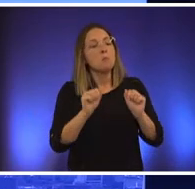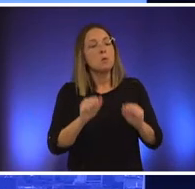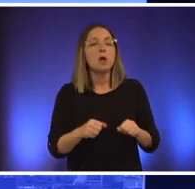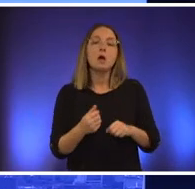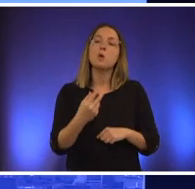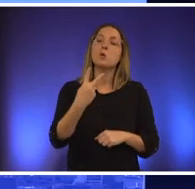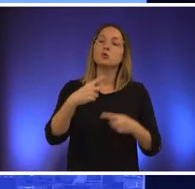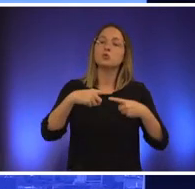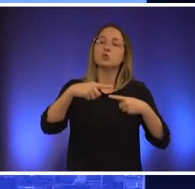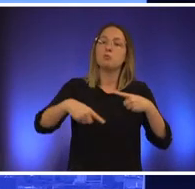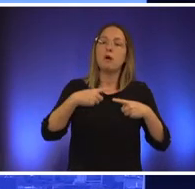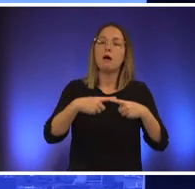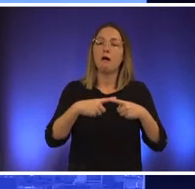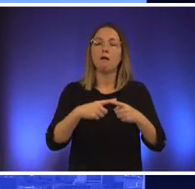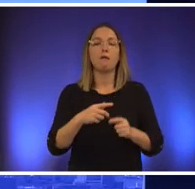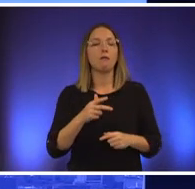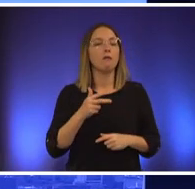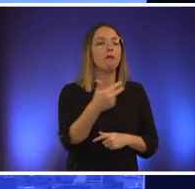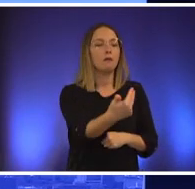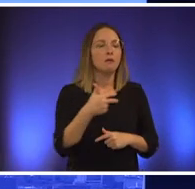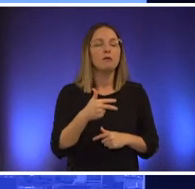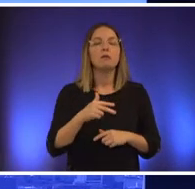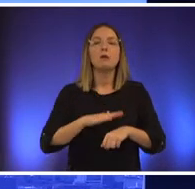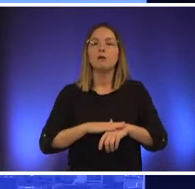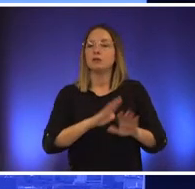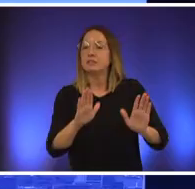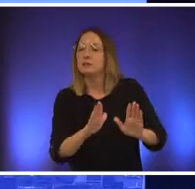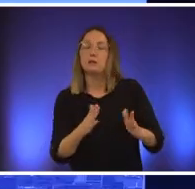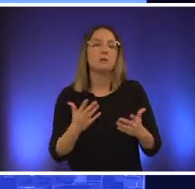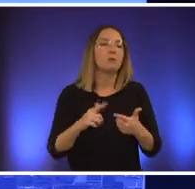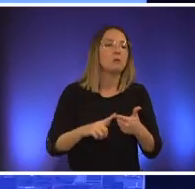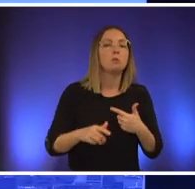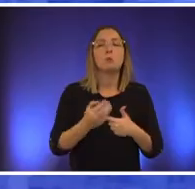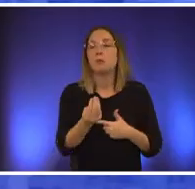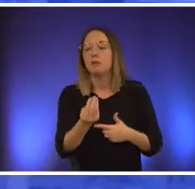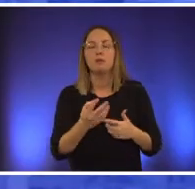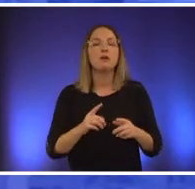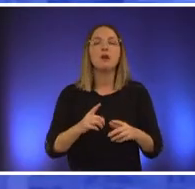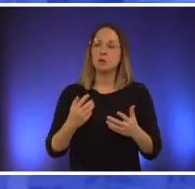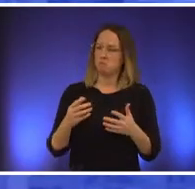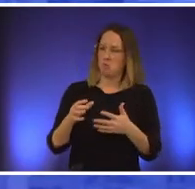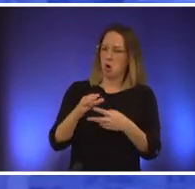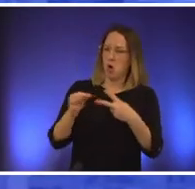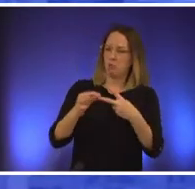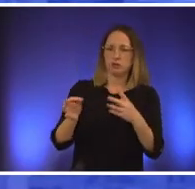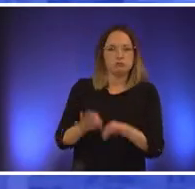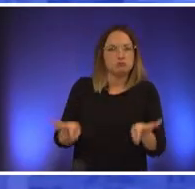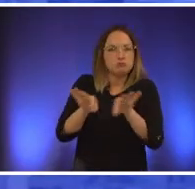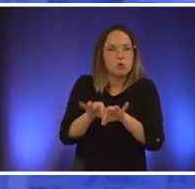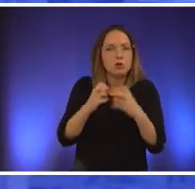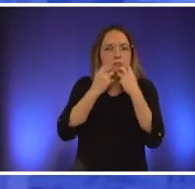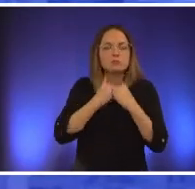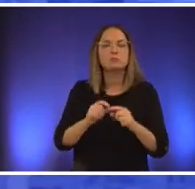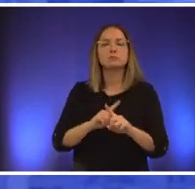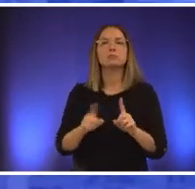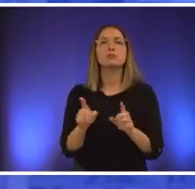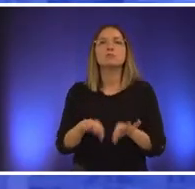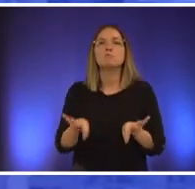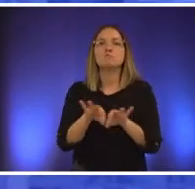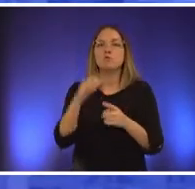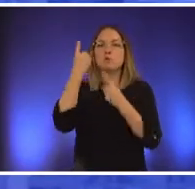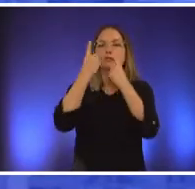sunday or on a monday i want them to have that option but it means safety and it means having our traffic engineers revisit these for